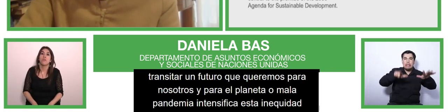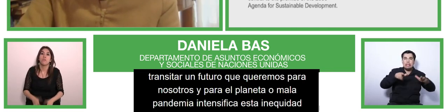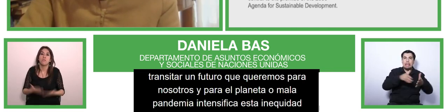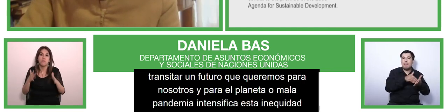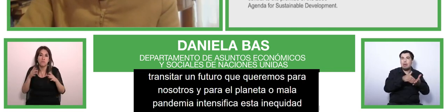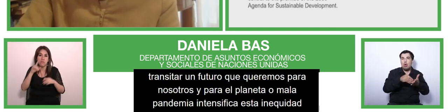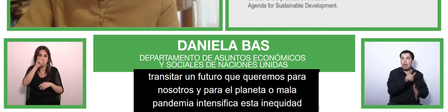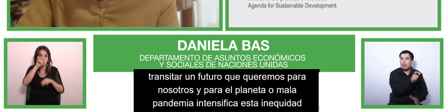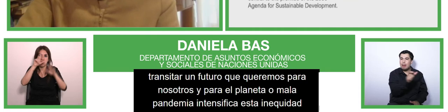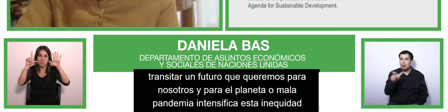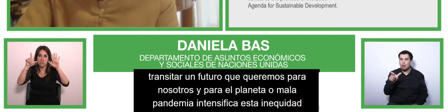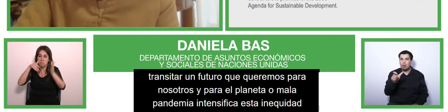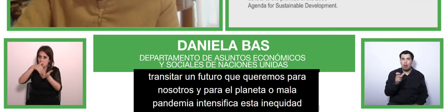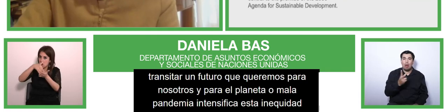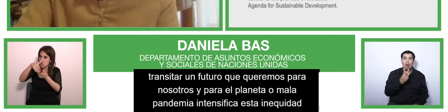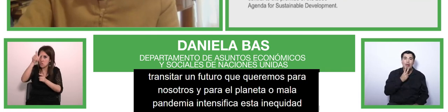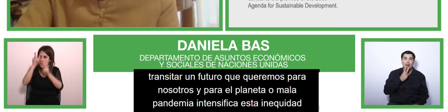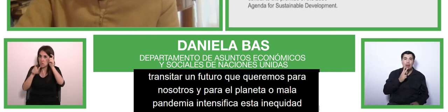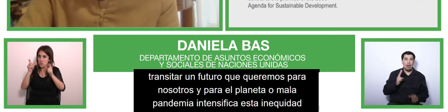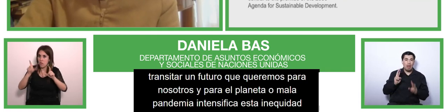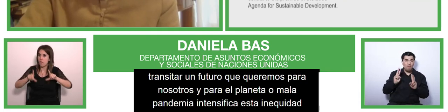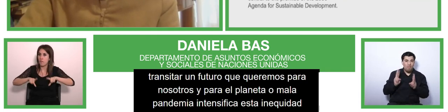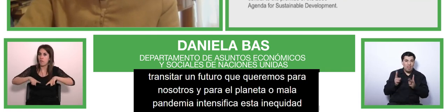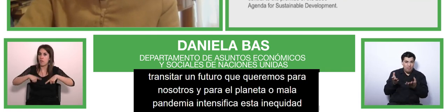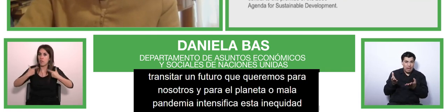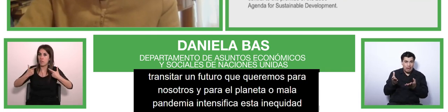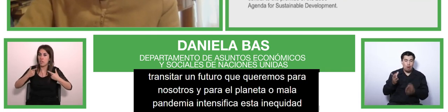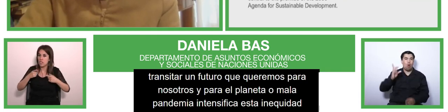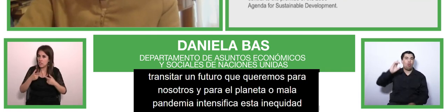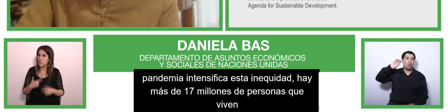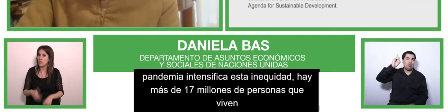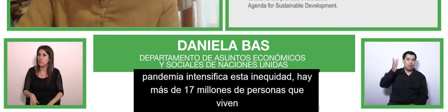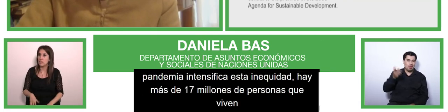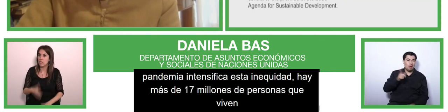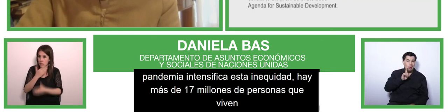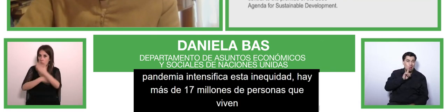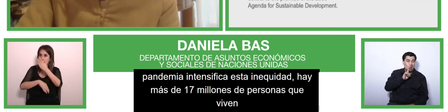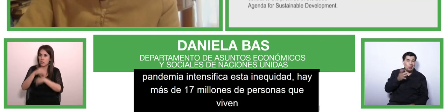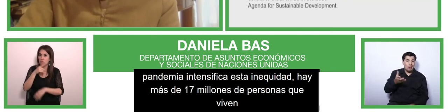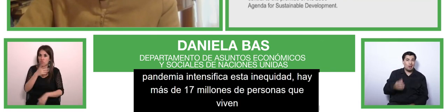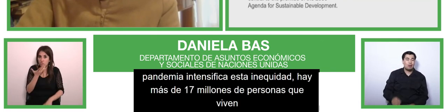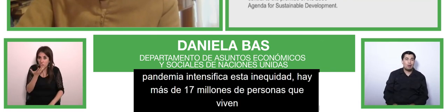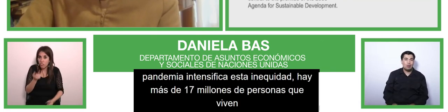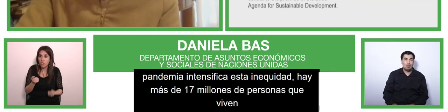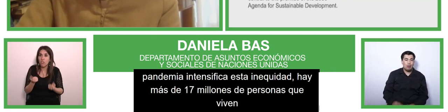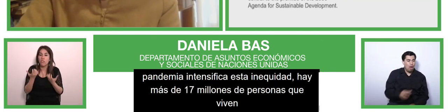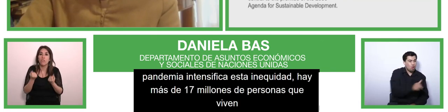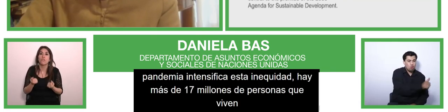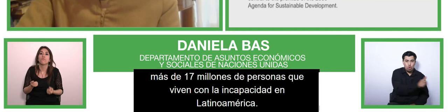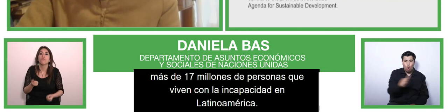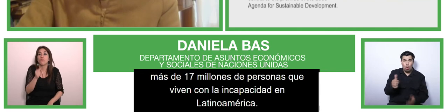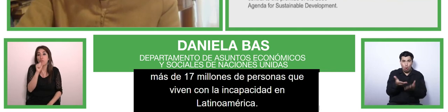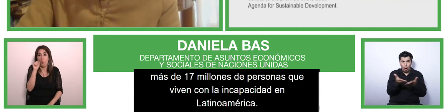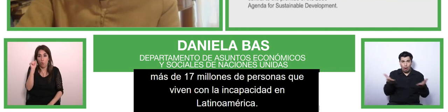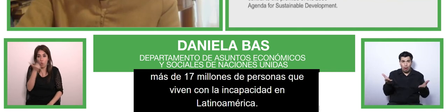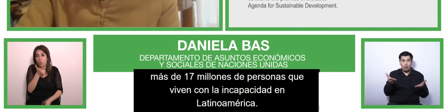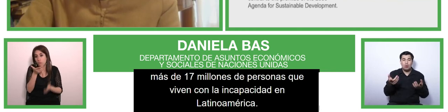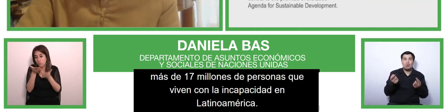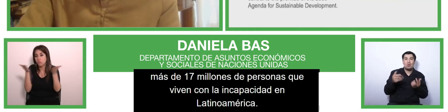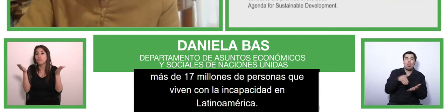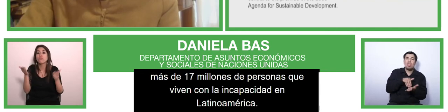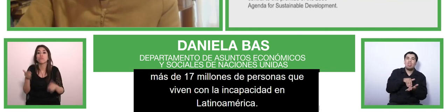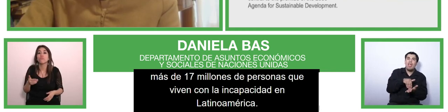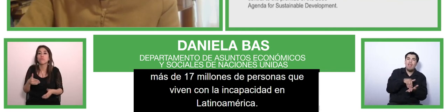disabilities living in latin america and the caribbean all of whom are more susceptible to direct and direct